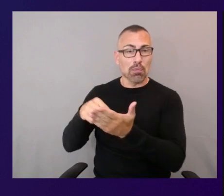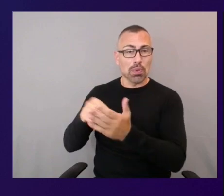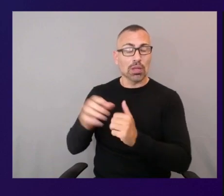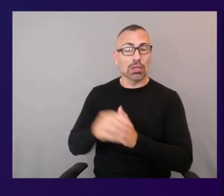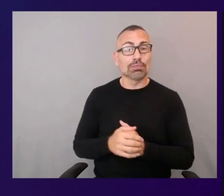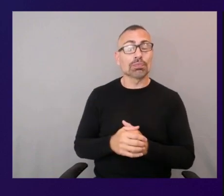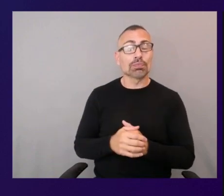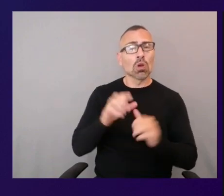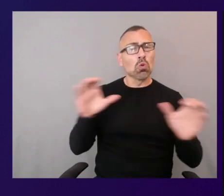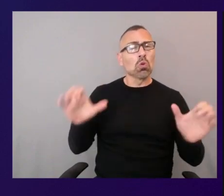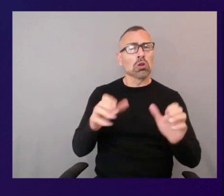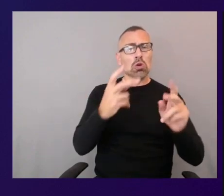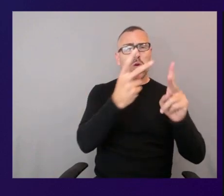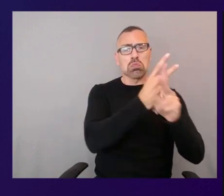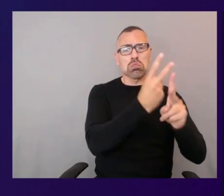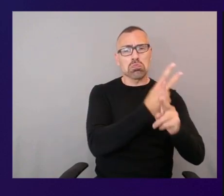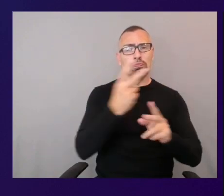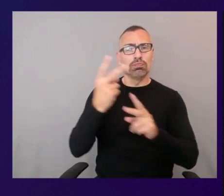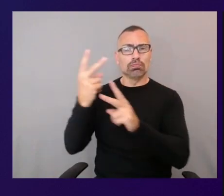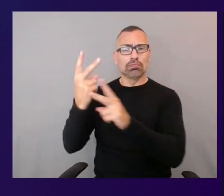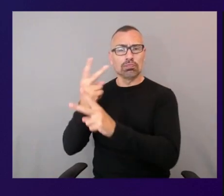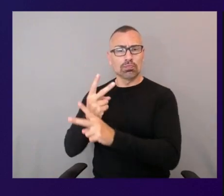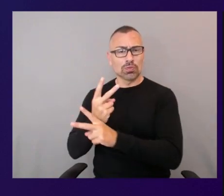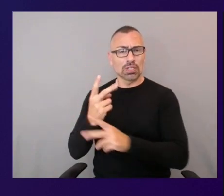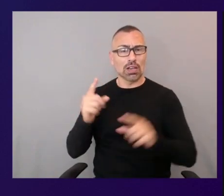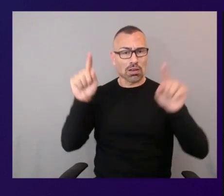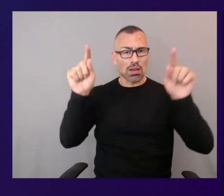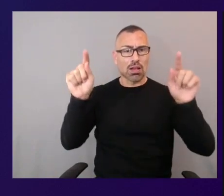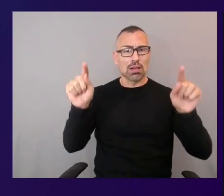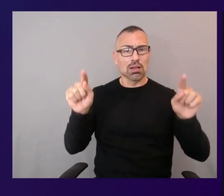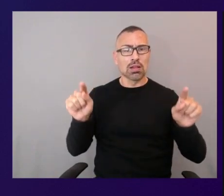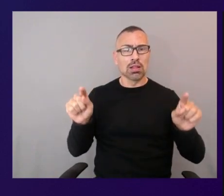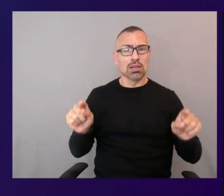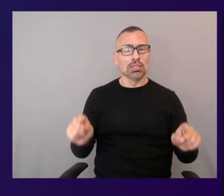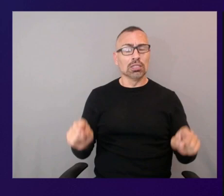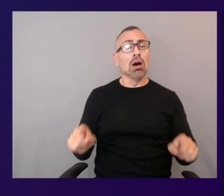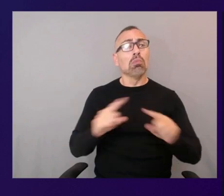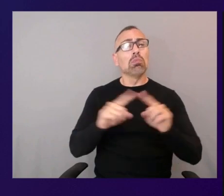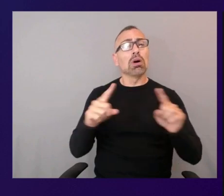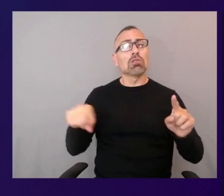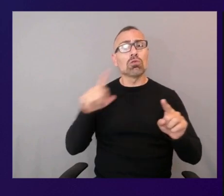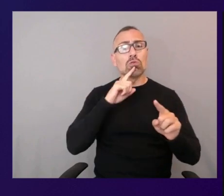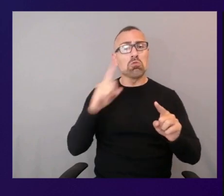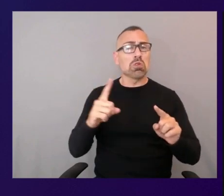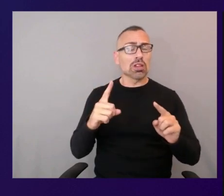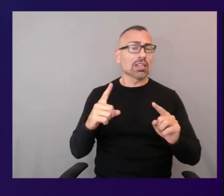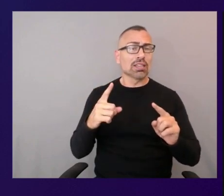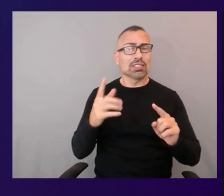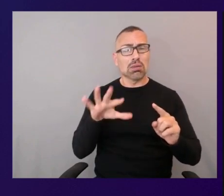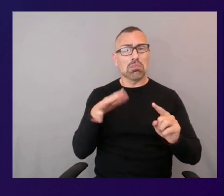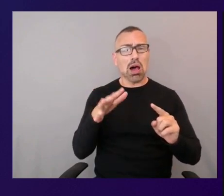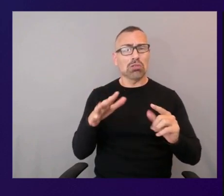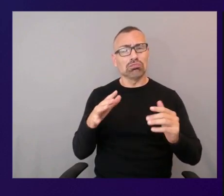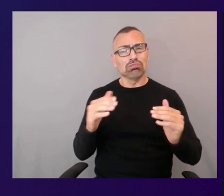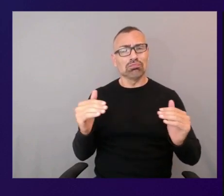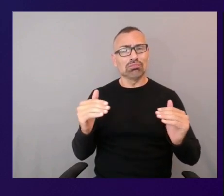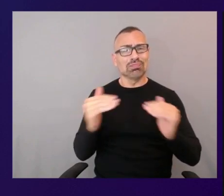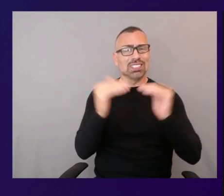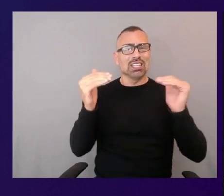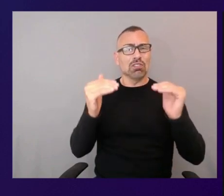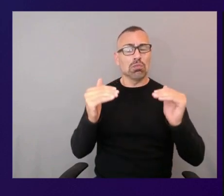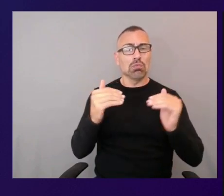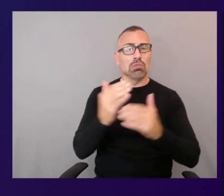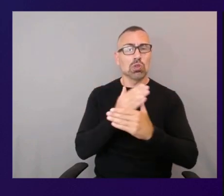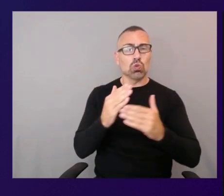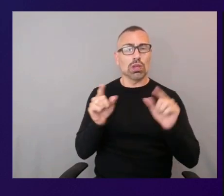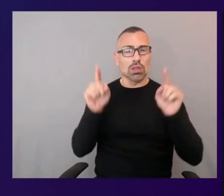type but the numbers here are essentially about the breakeven point between the two running modes if you wanted to customize that you can